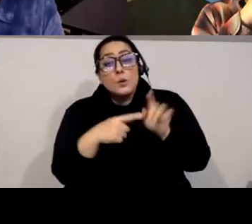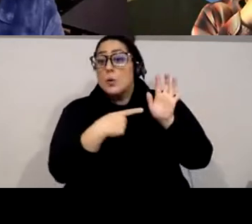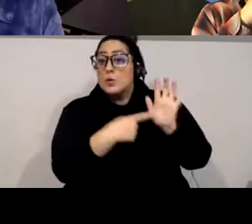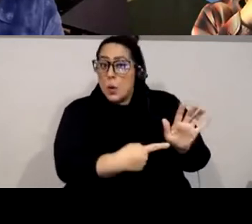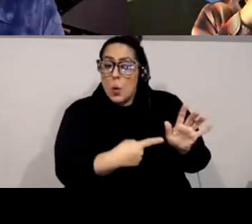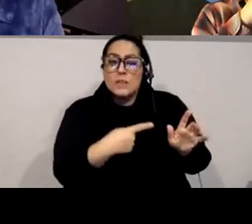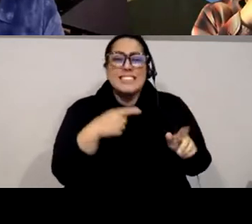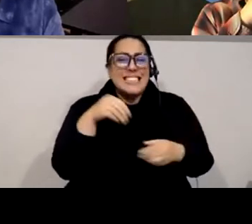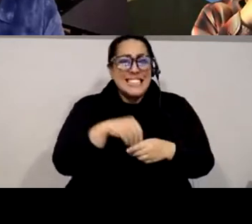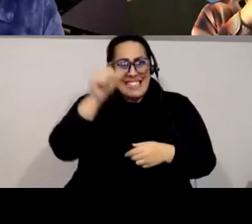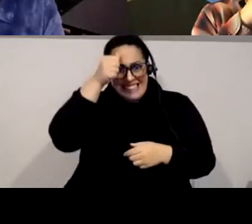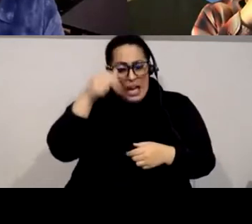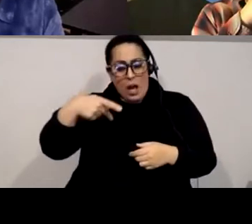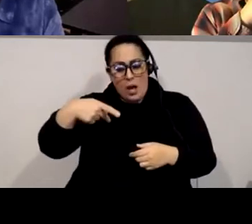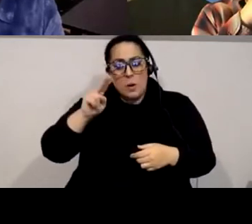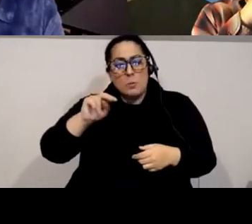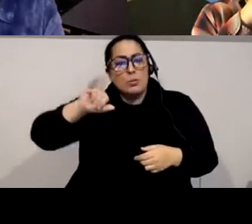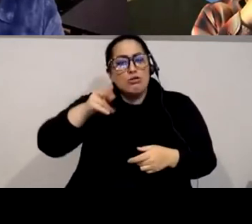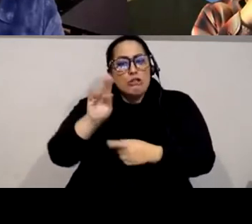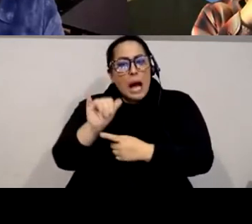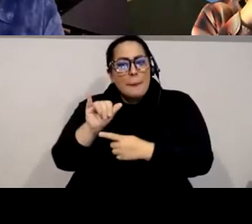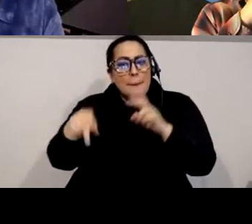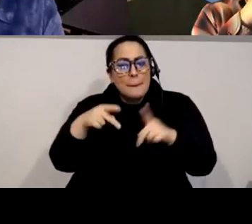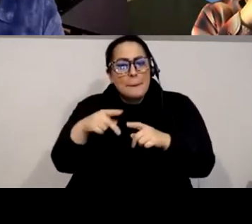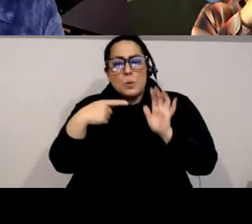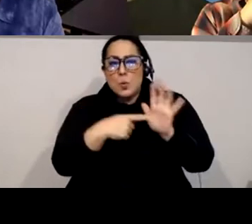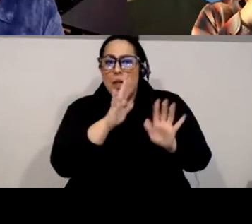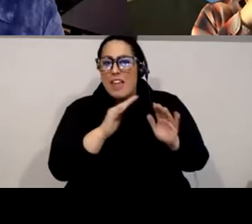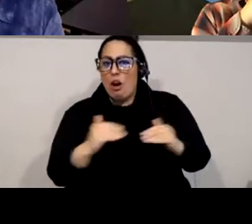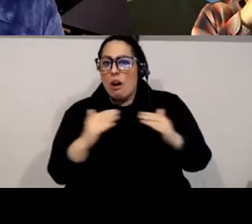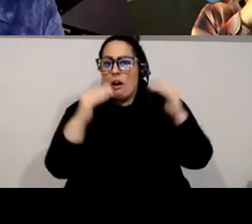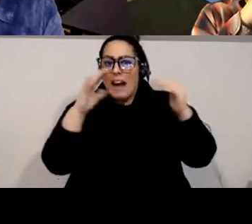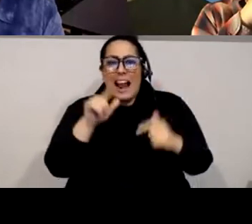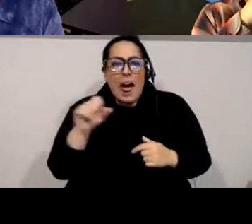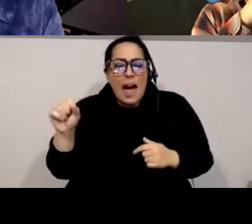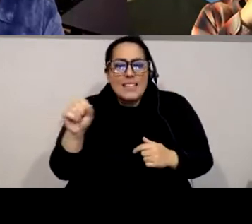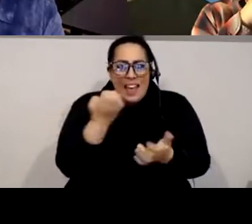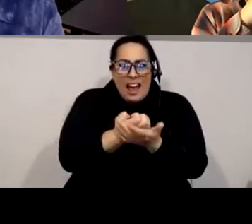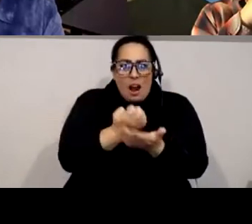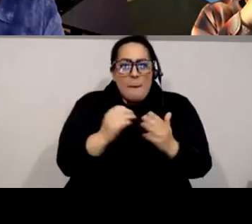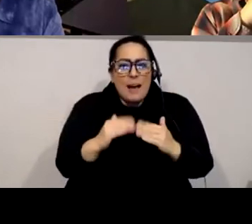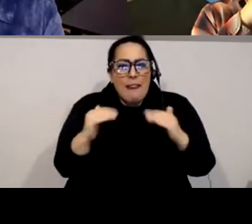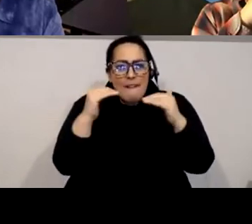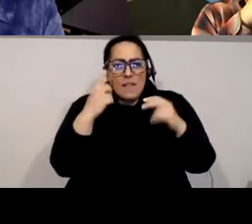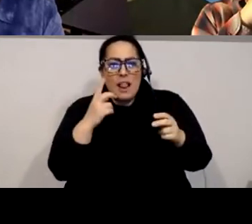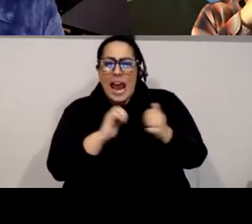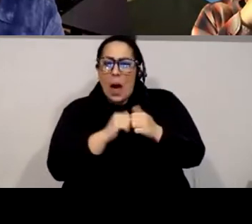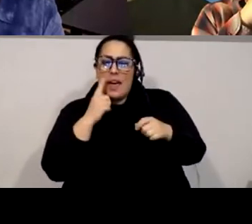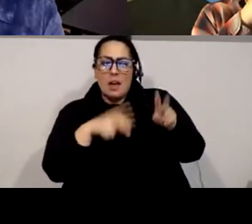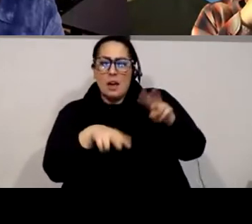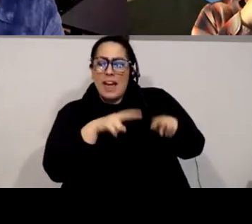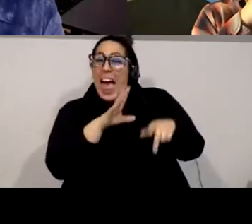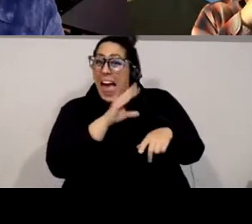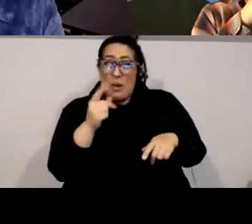their class positioning that they are um building this brotherhood and it's at the exclusion at the expense of women so it's